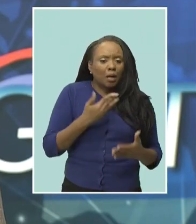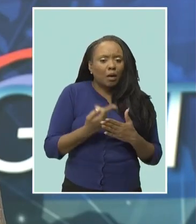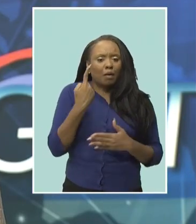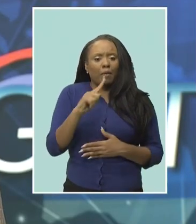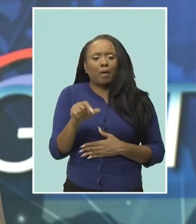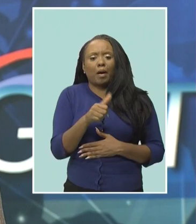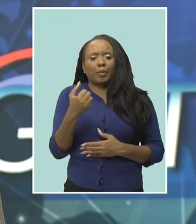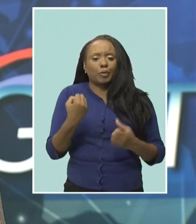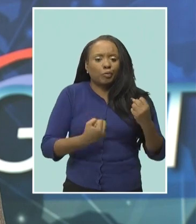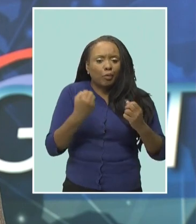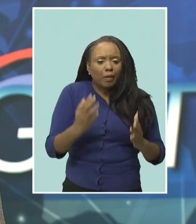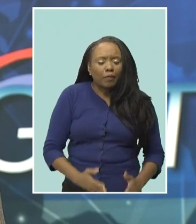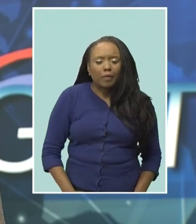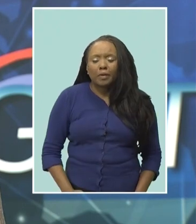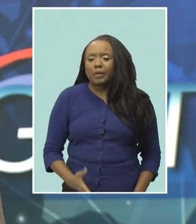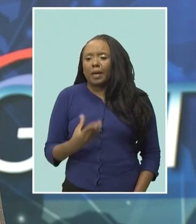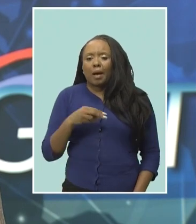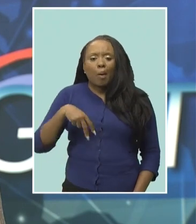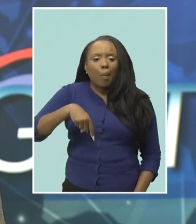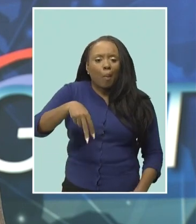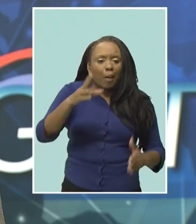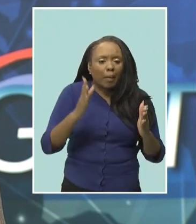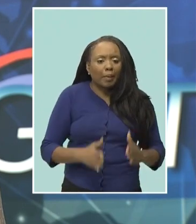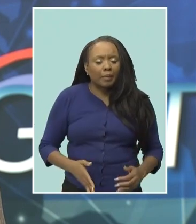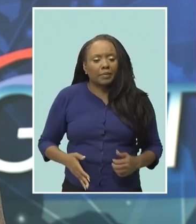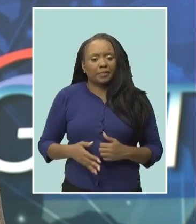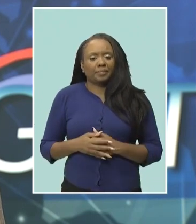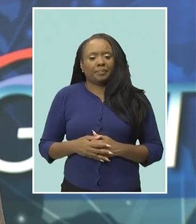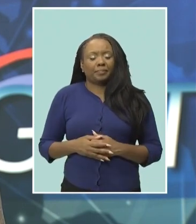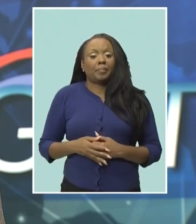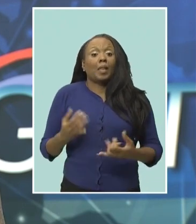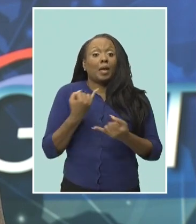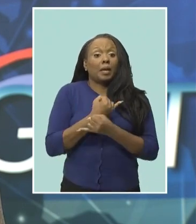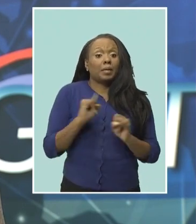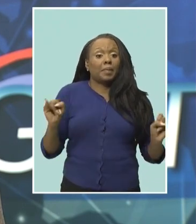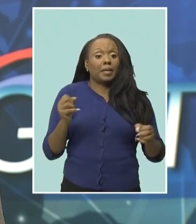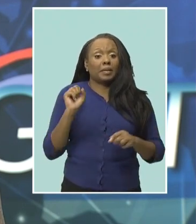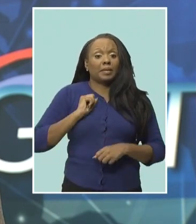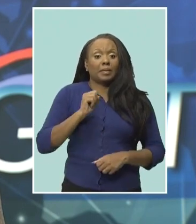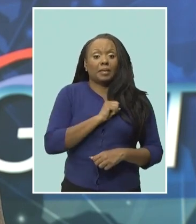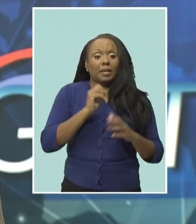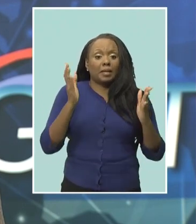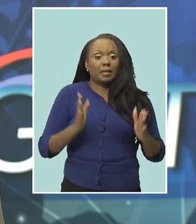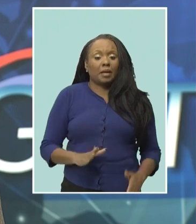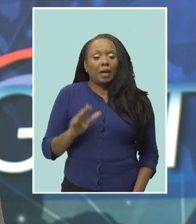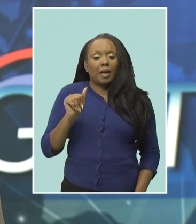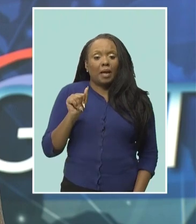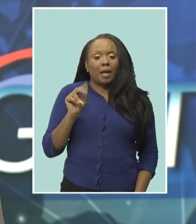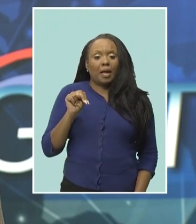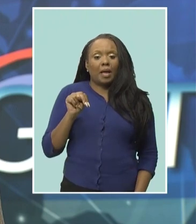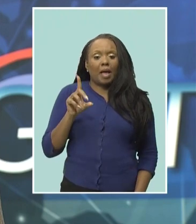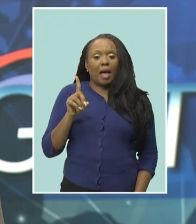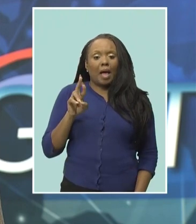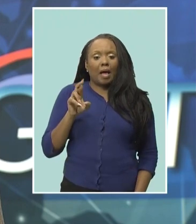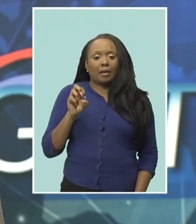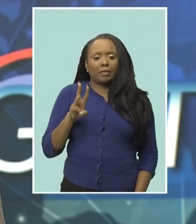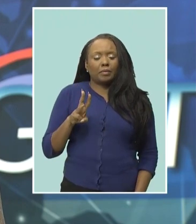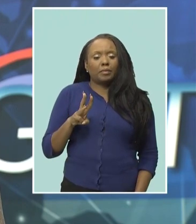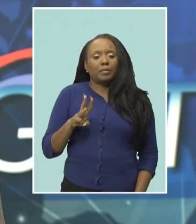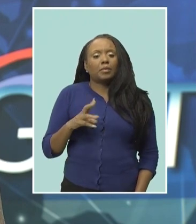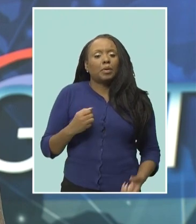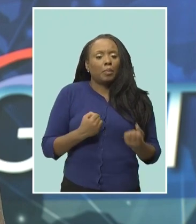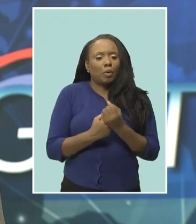independent senator andrew malilu supports the amendments but he's called for attention to what he says are flaws in the legislation